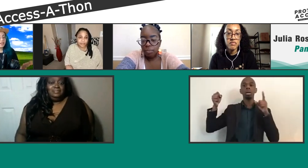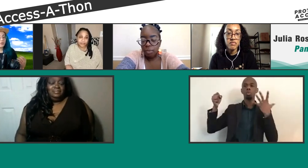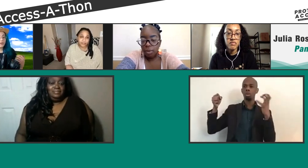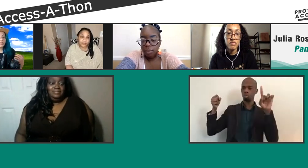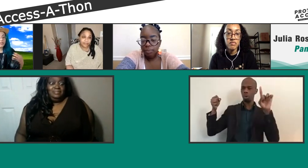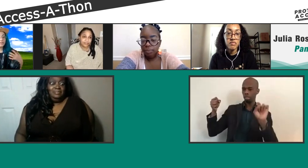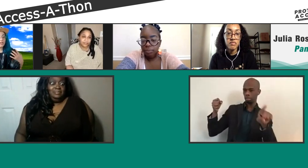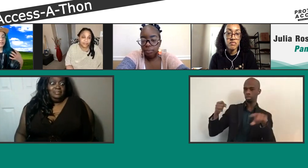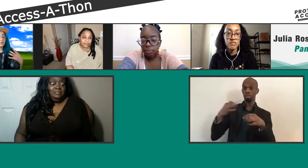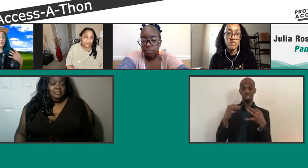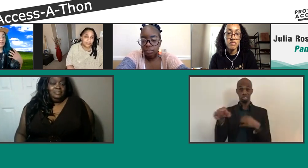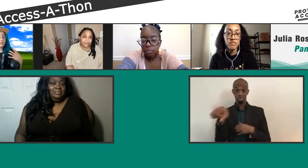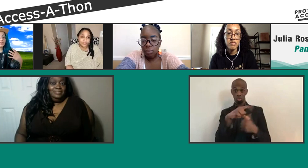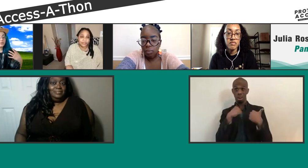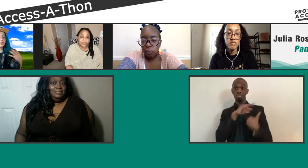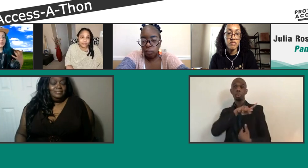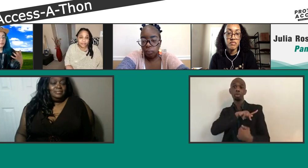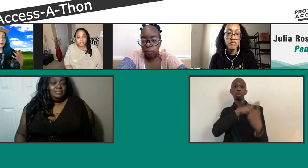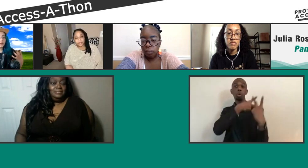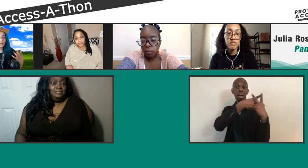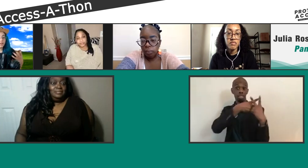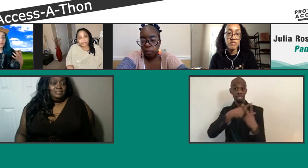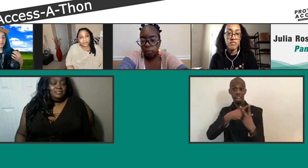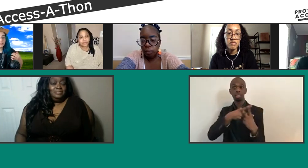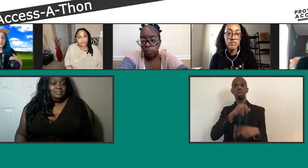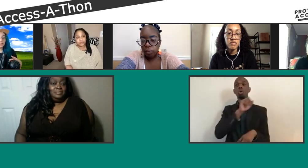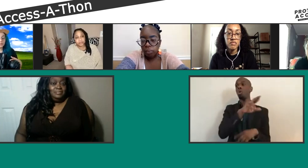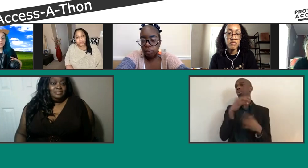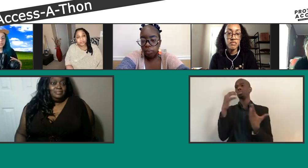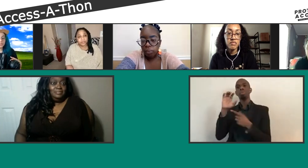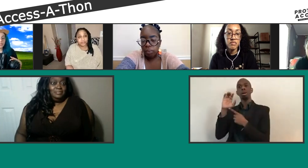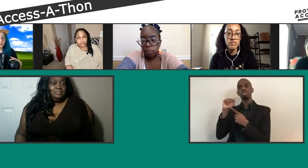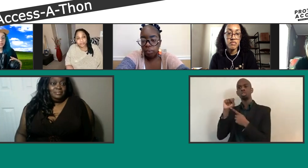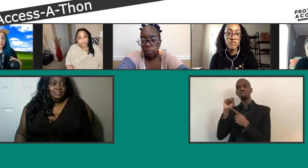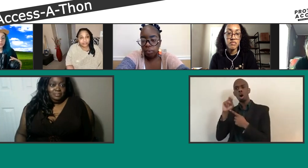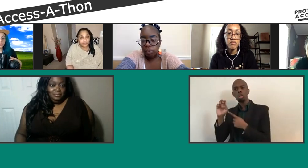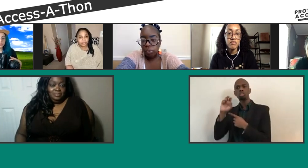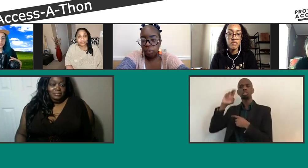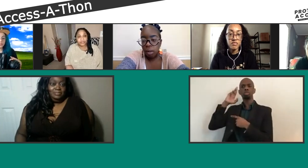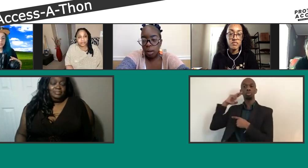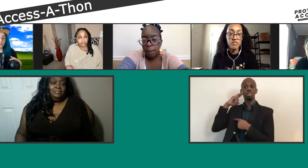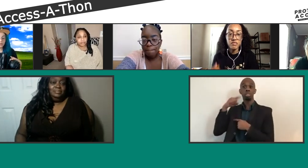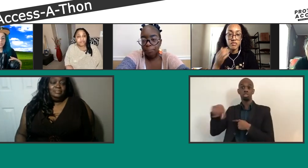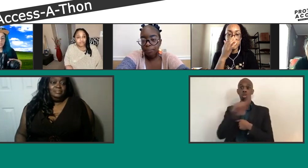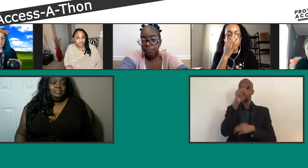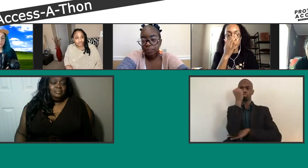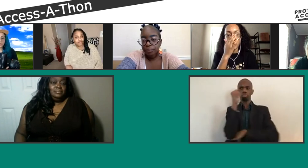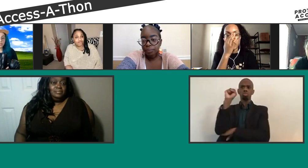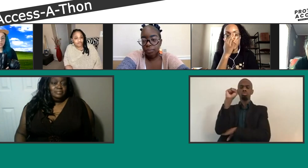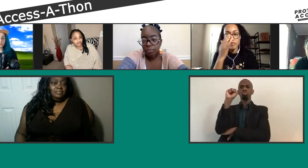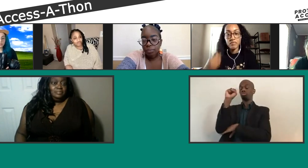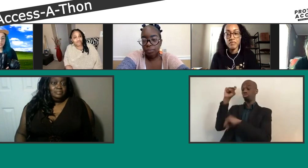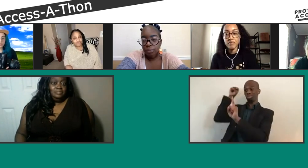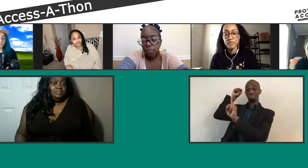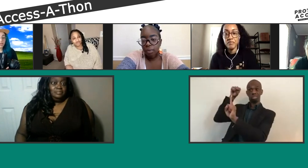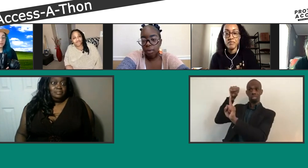hashtag or any kind of cause that you would like to speak up about. I know, T, you mentioned Emery Lee's book, which I did put the